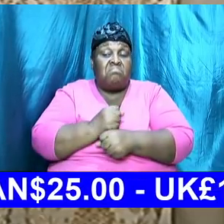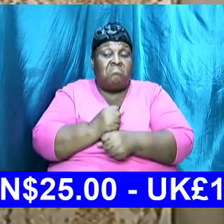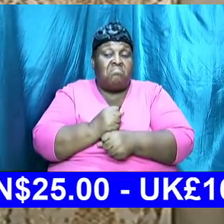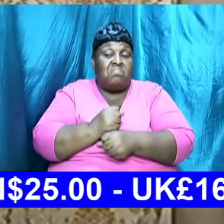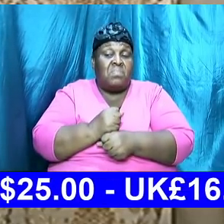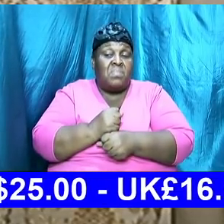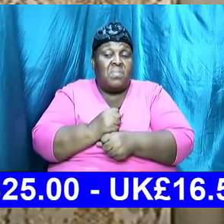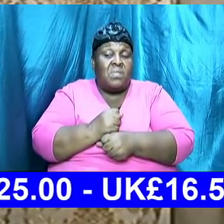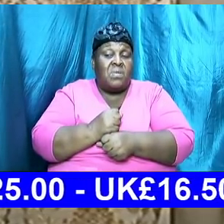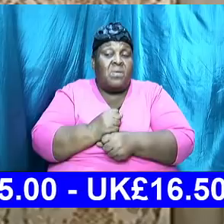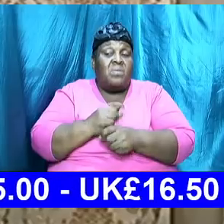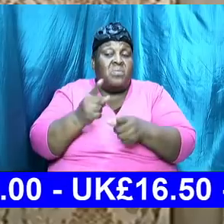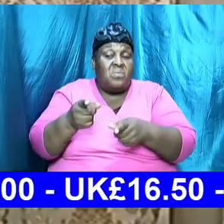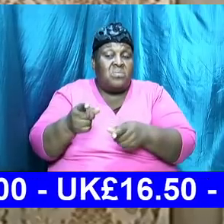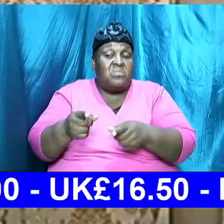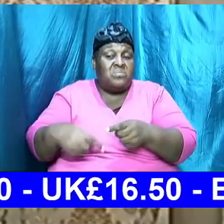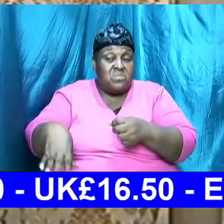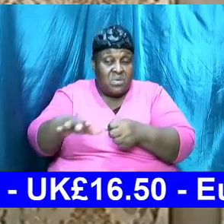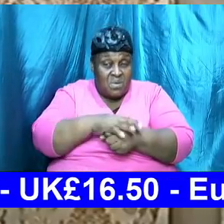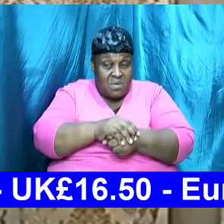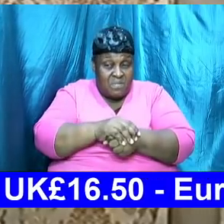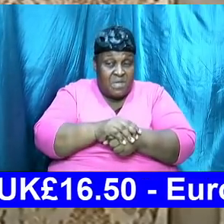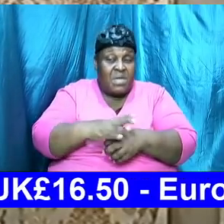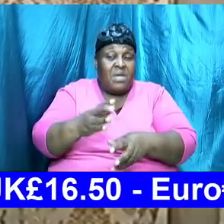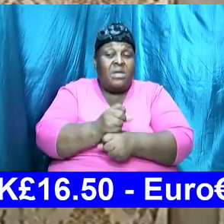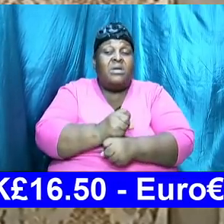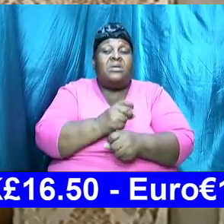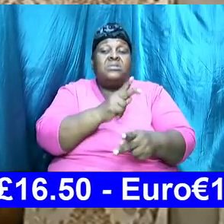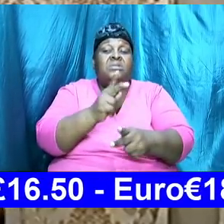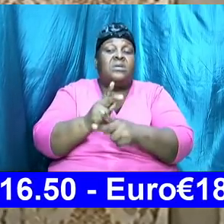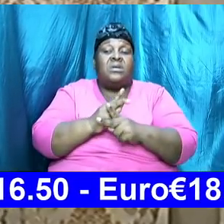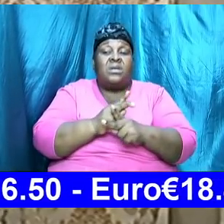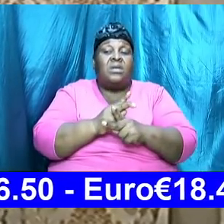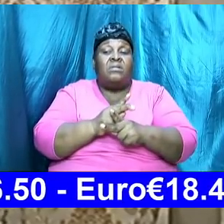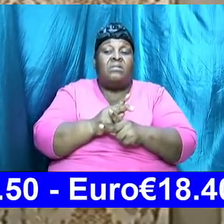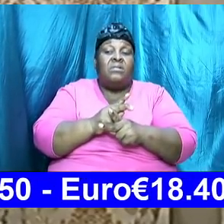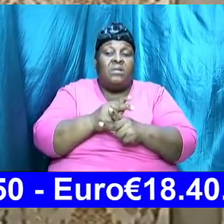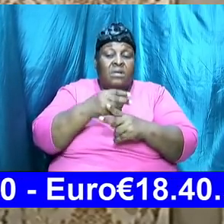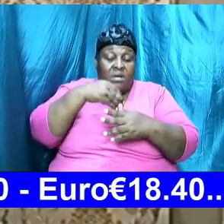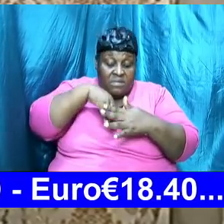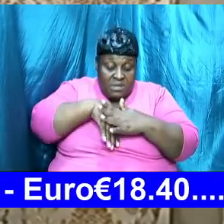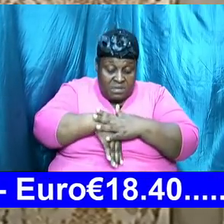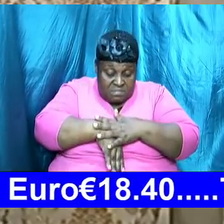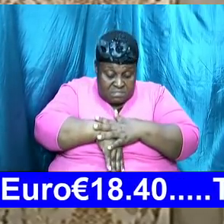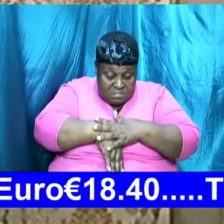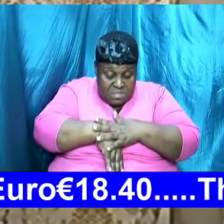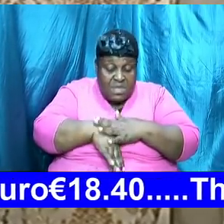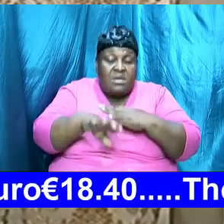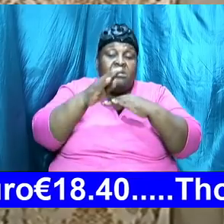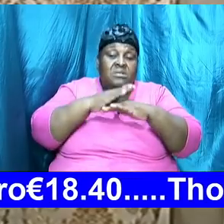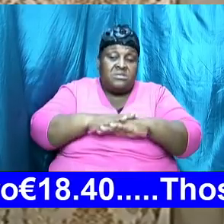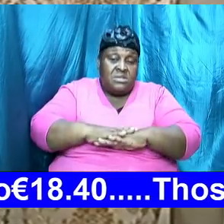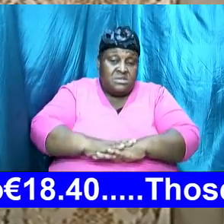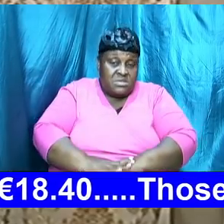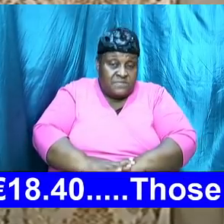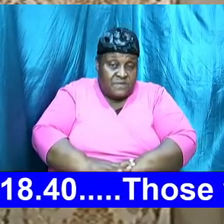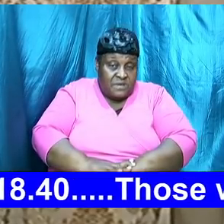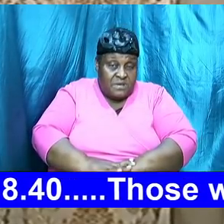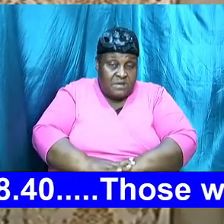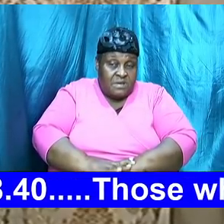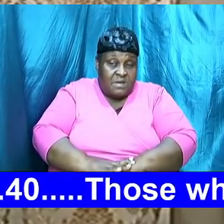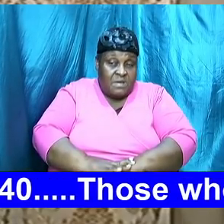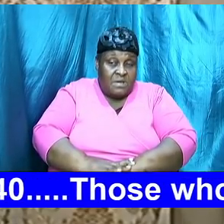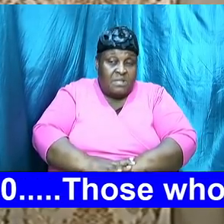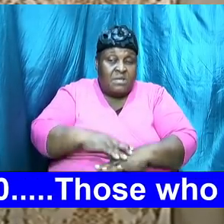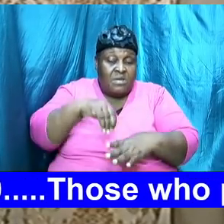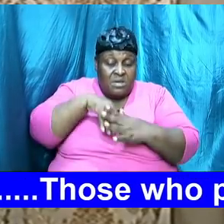to cover and take care of the innermost feelings and desires that they have